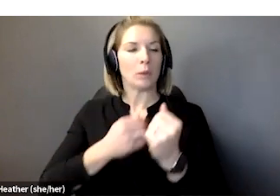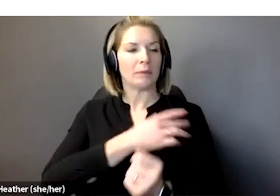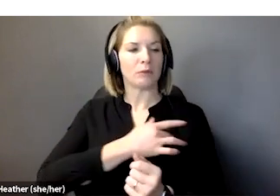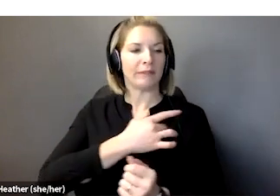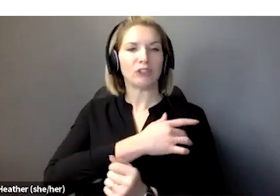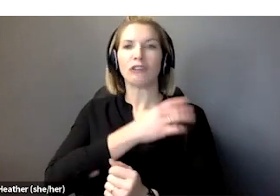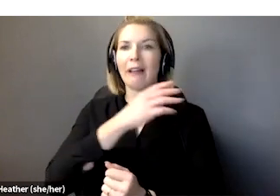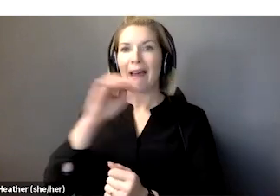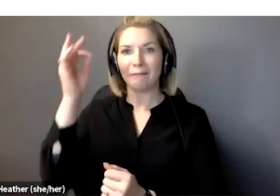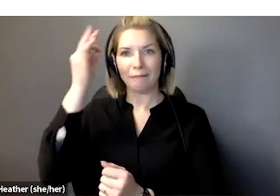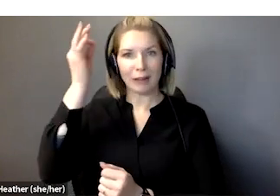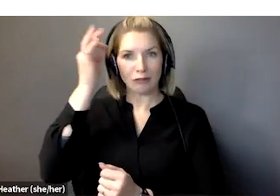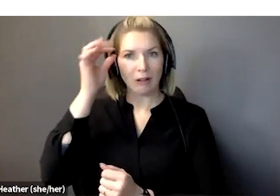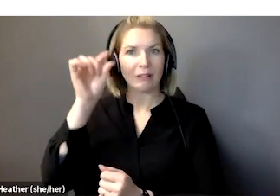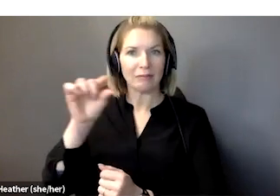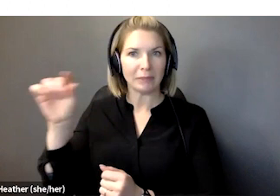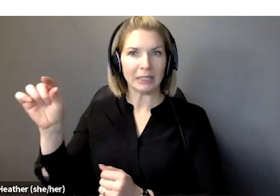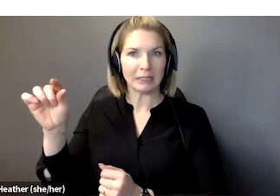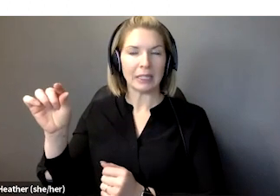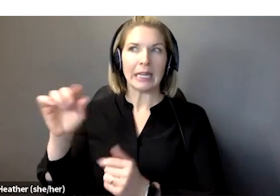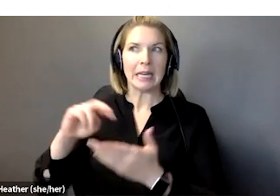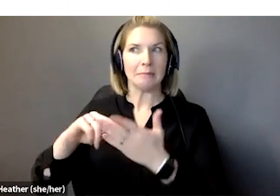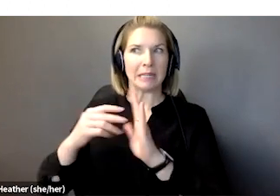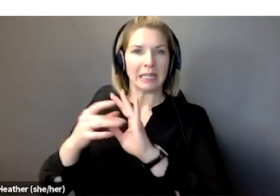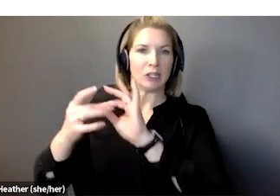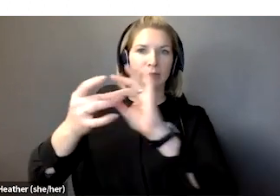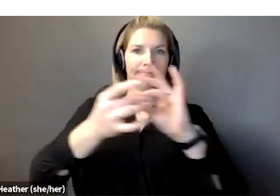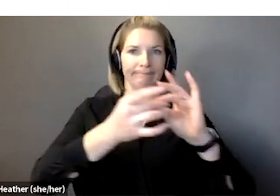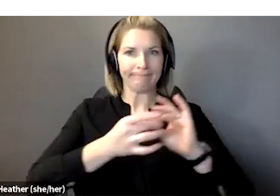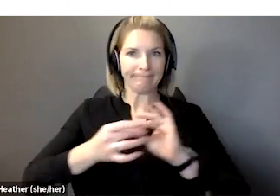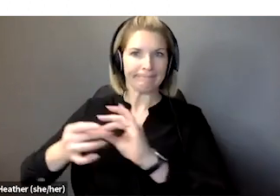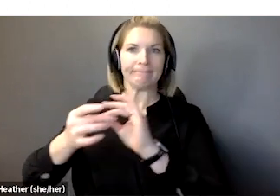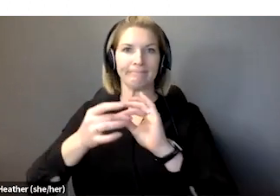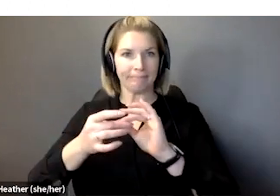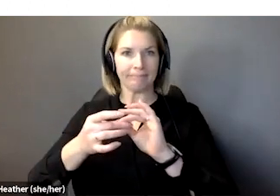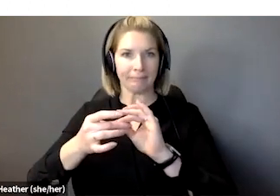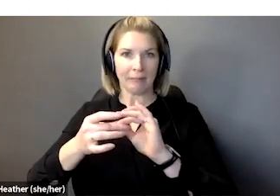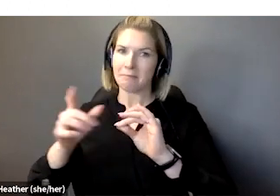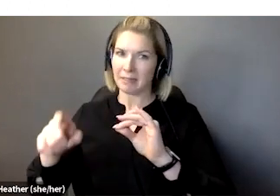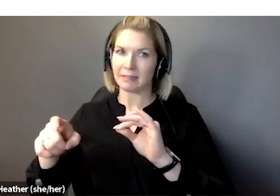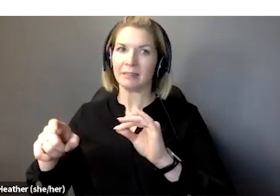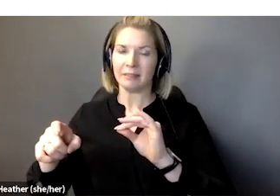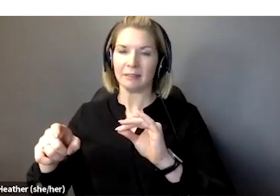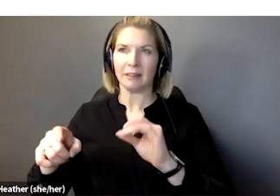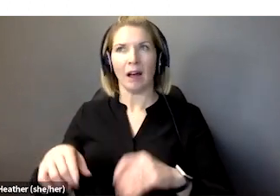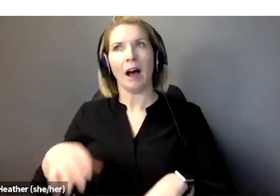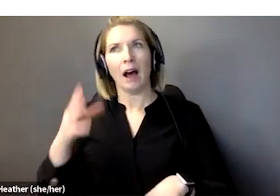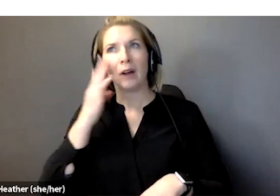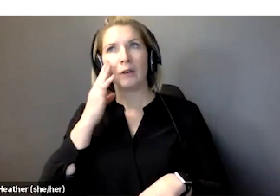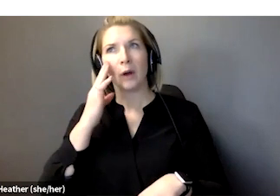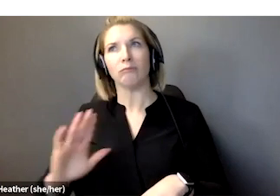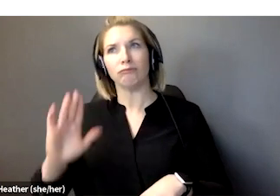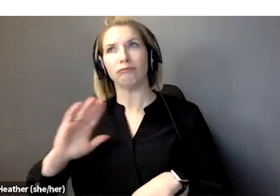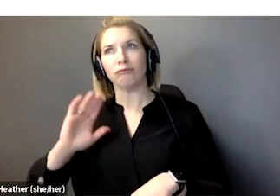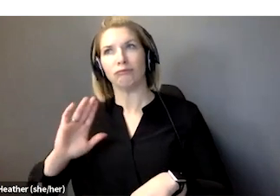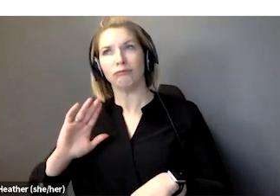The cooperation between federal and provincial governments is not unknown, but it's certainly a need to